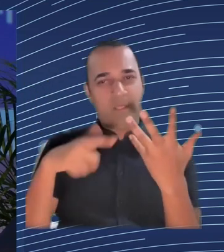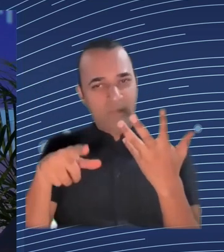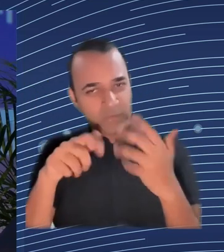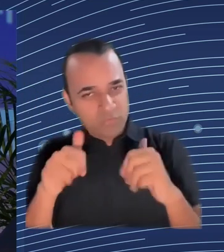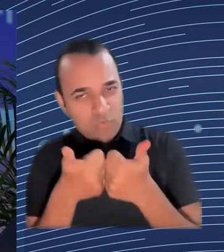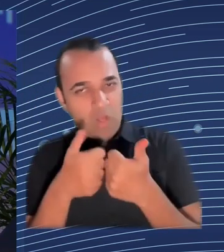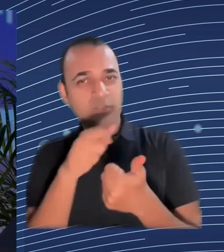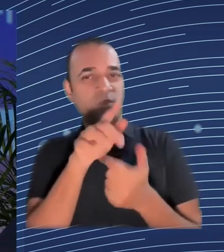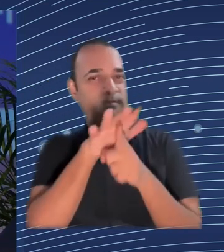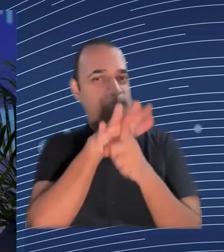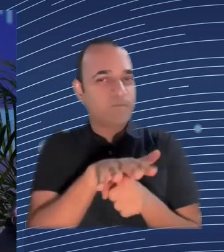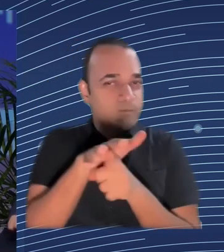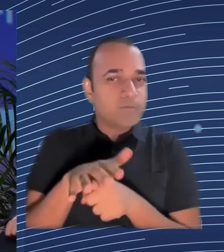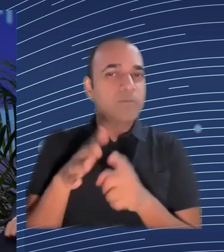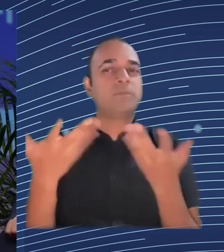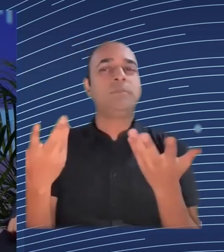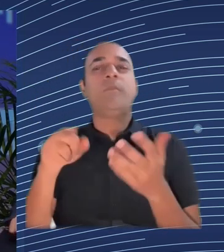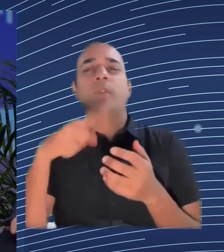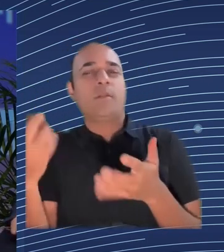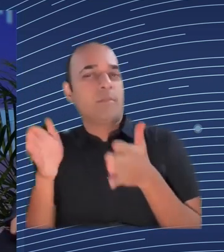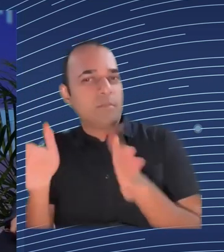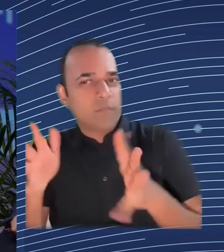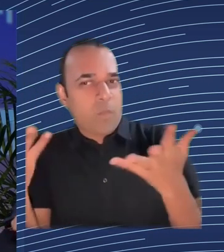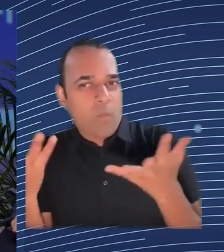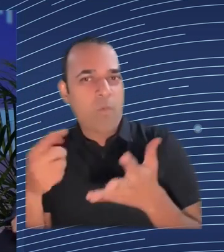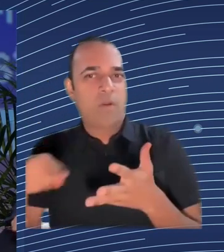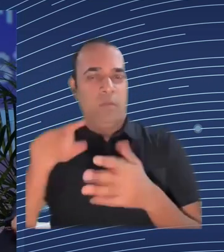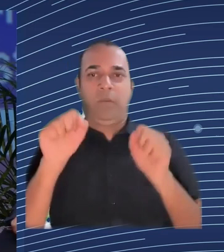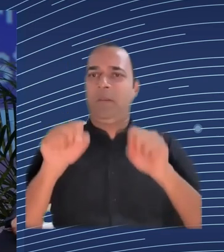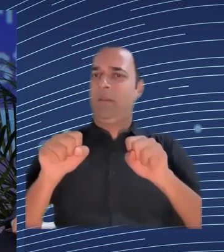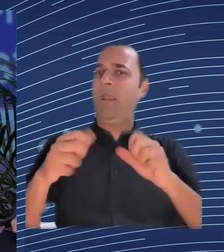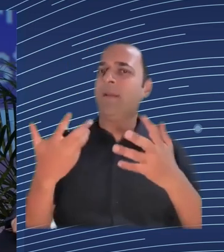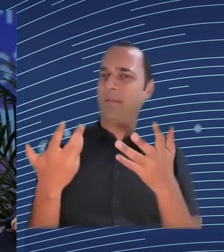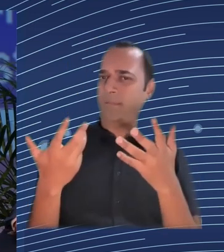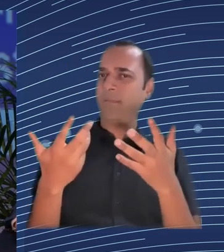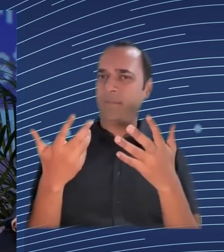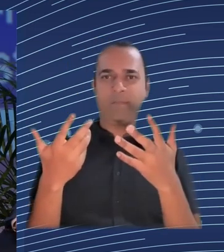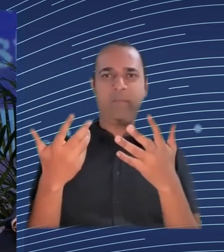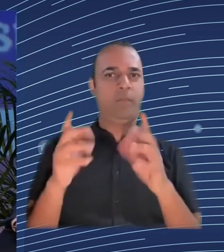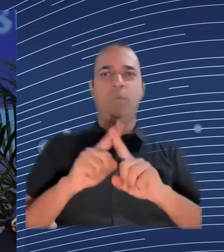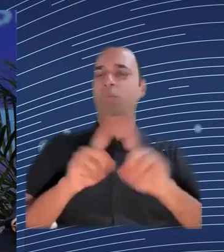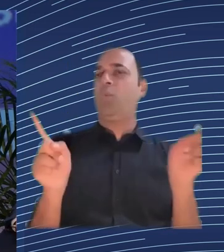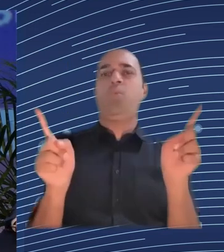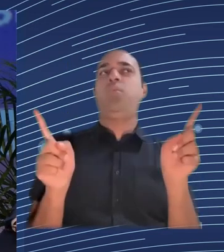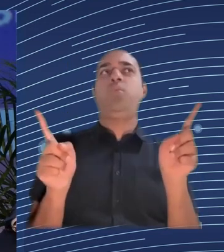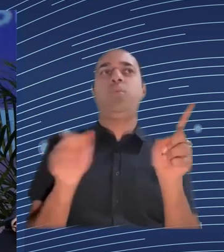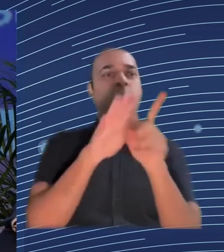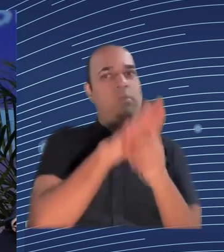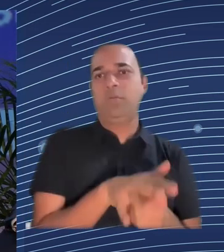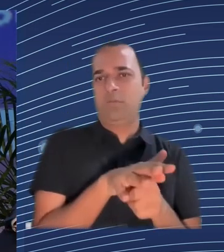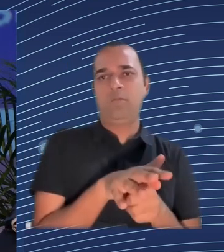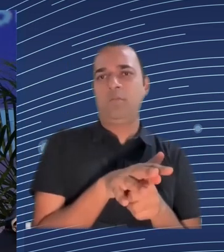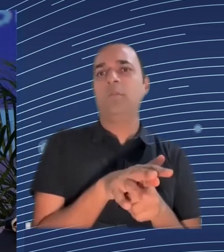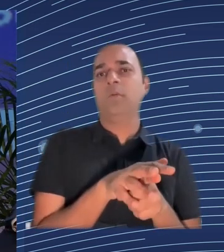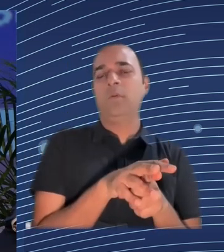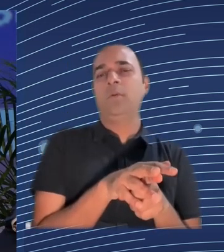it in terms of progress I mean compliance is just so poor I mean for many years we worked to get access to this